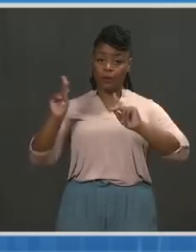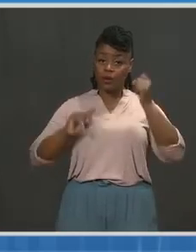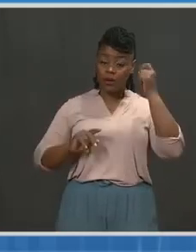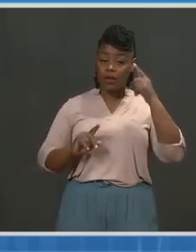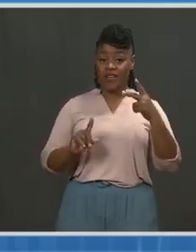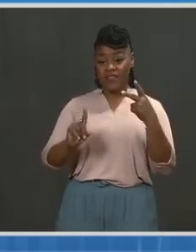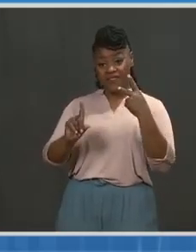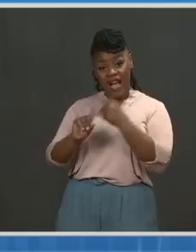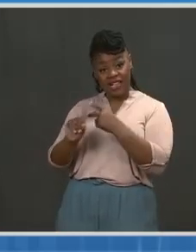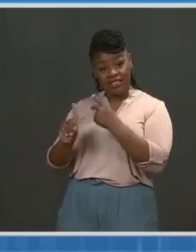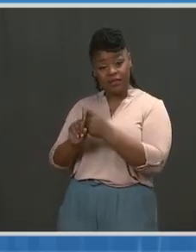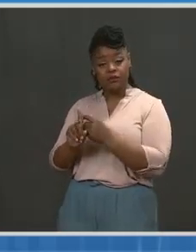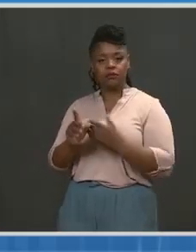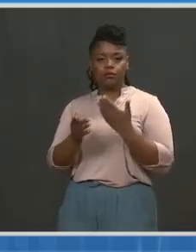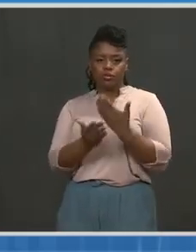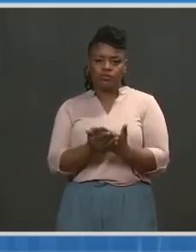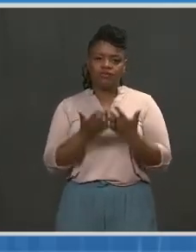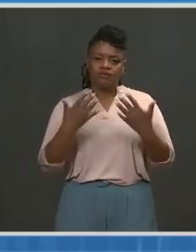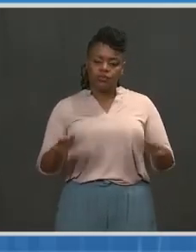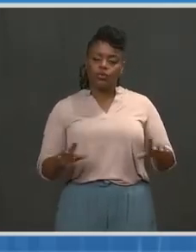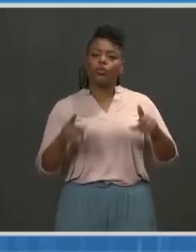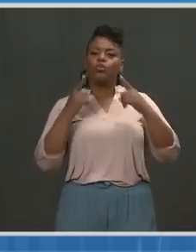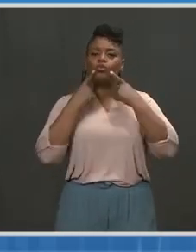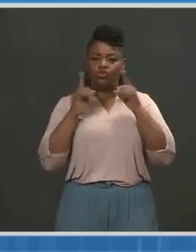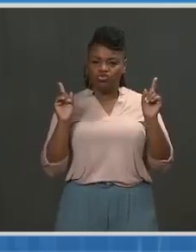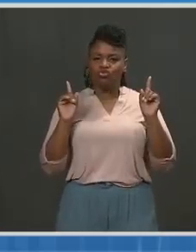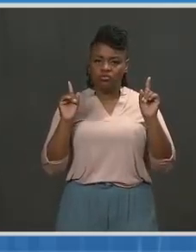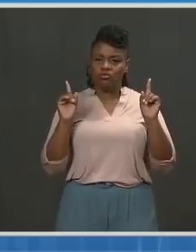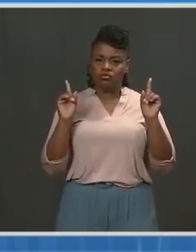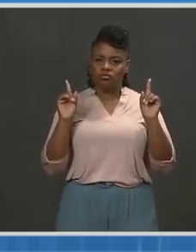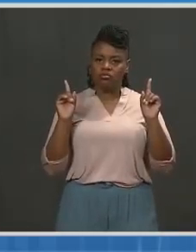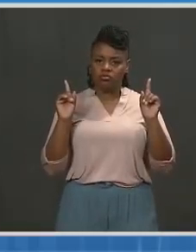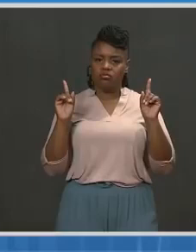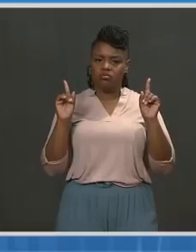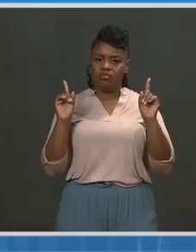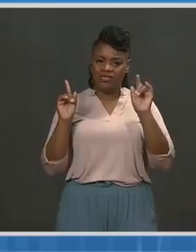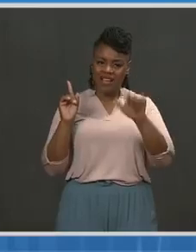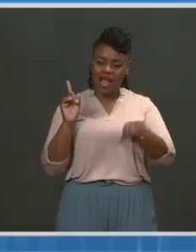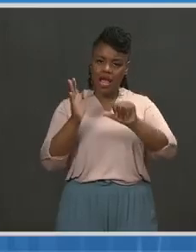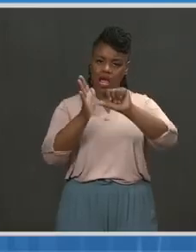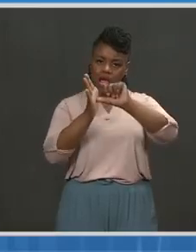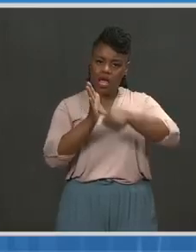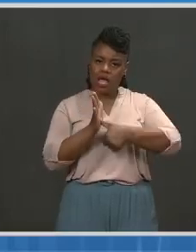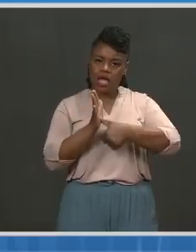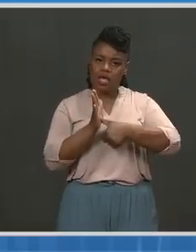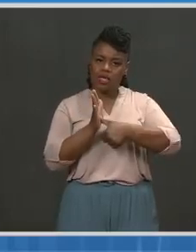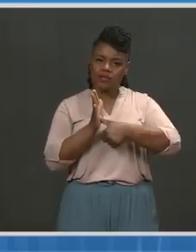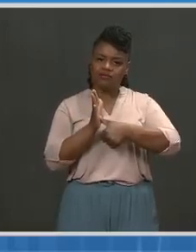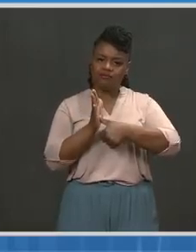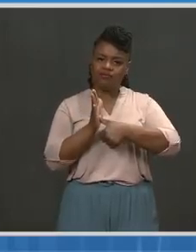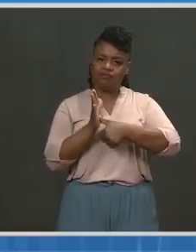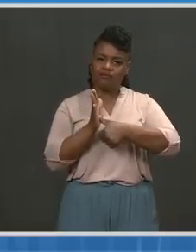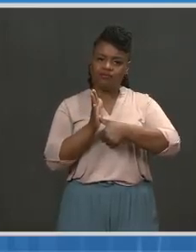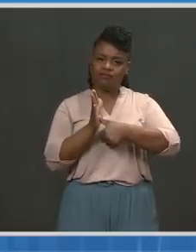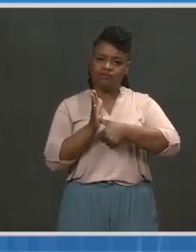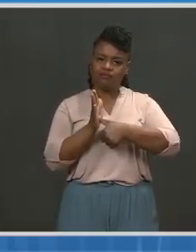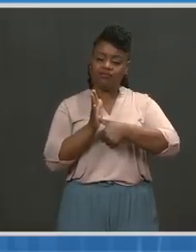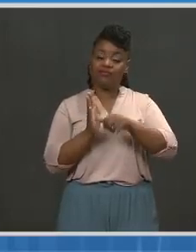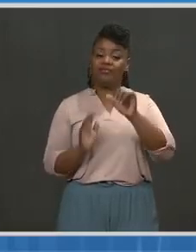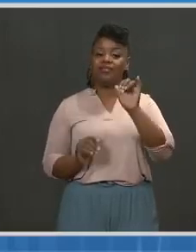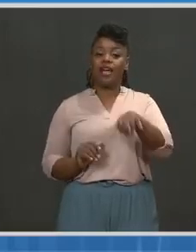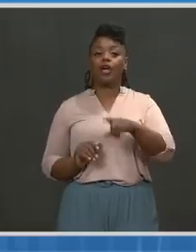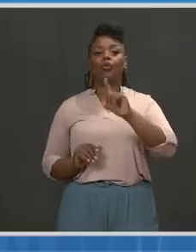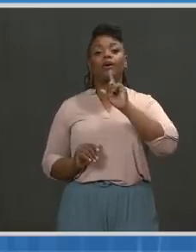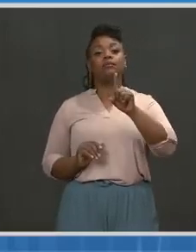which is that these vaccines are being proven to work. And I think that's an extraordinarily positive statement